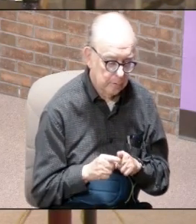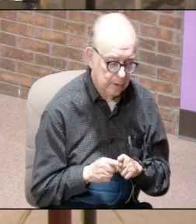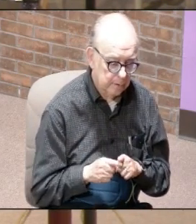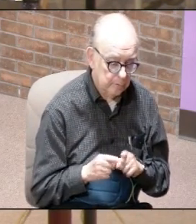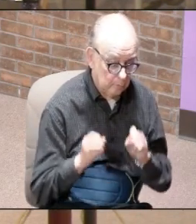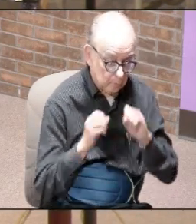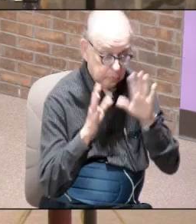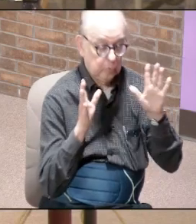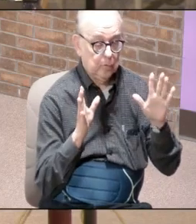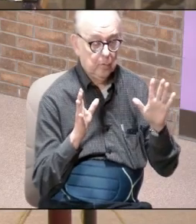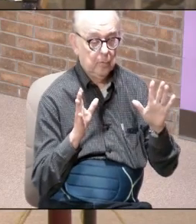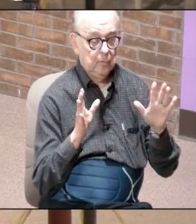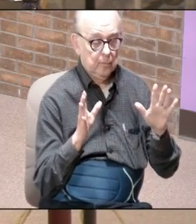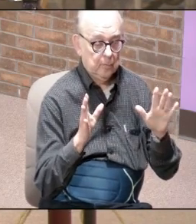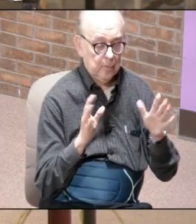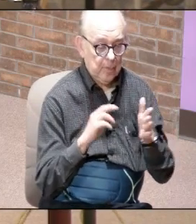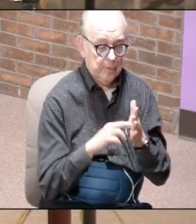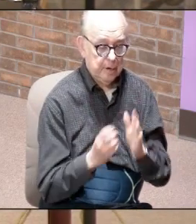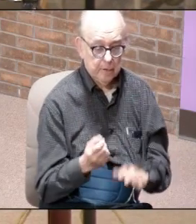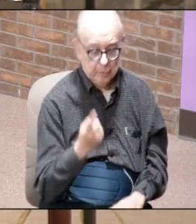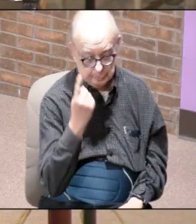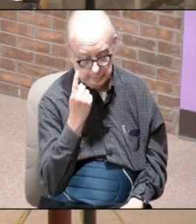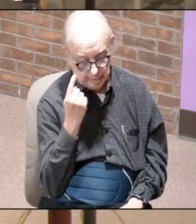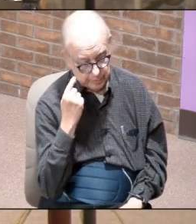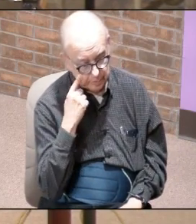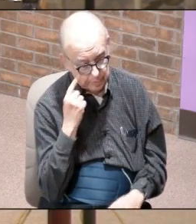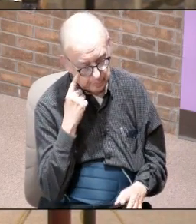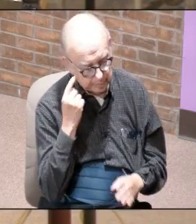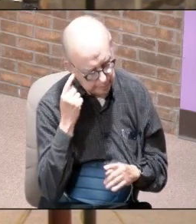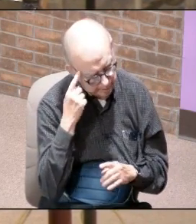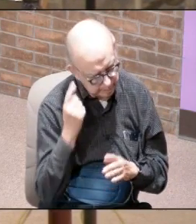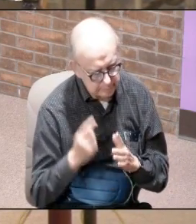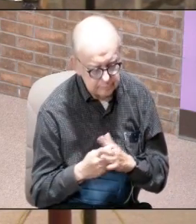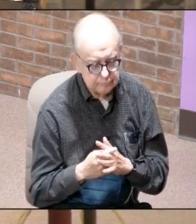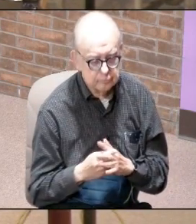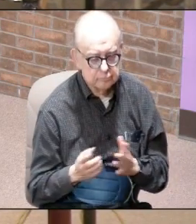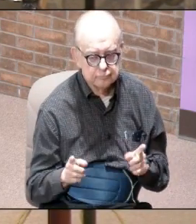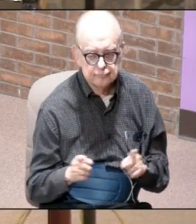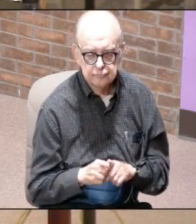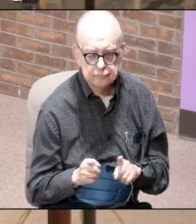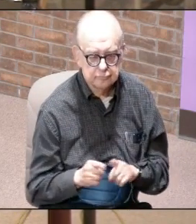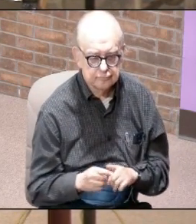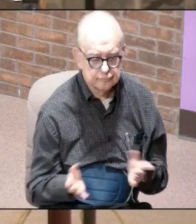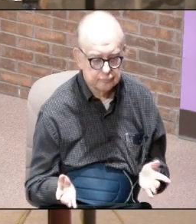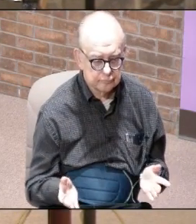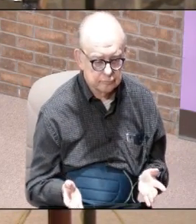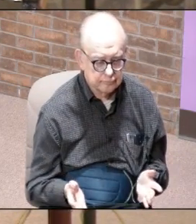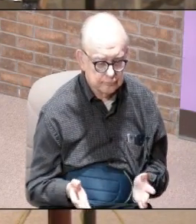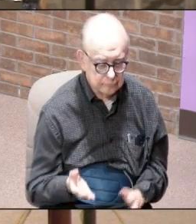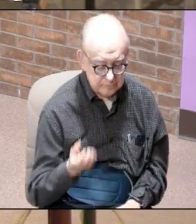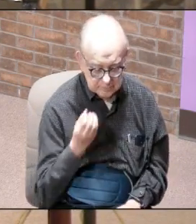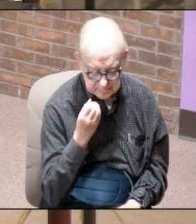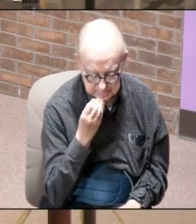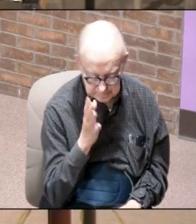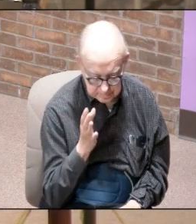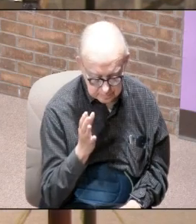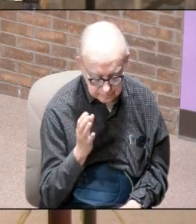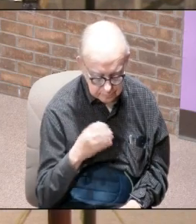it just comes to you and it's like I don't care if it's raining